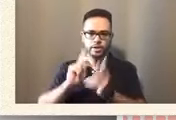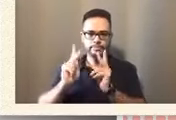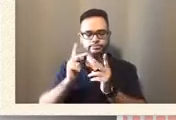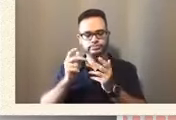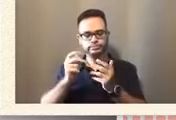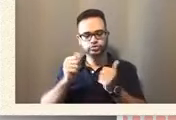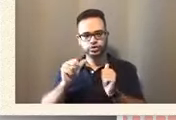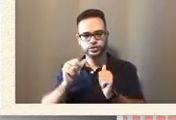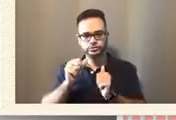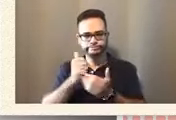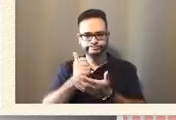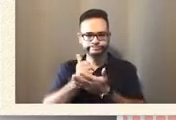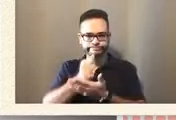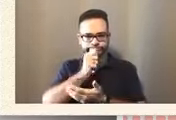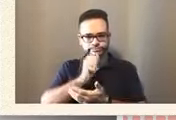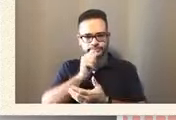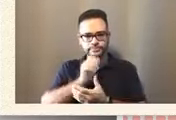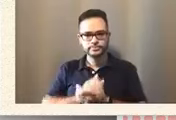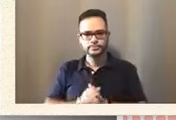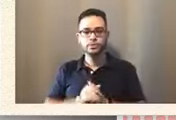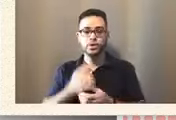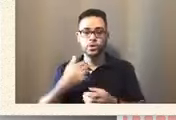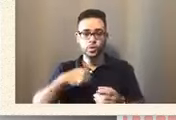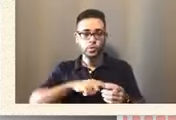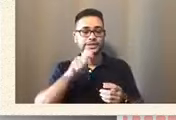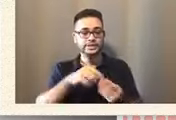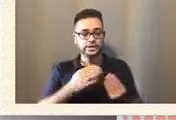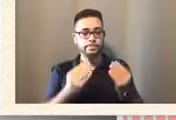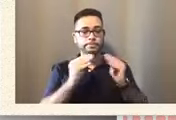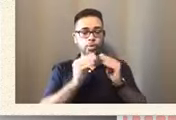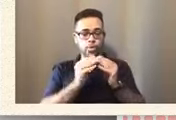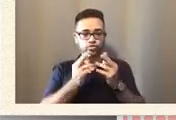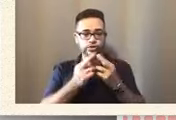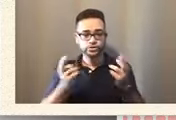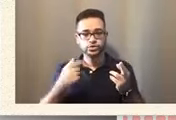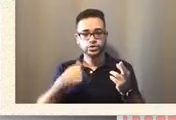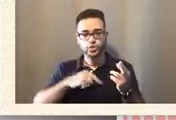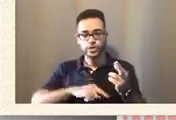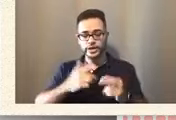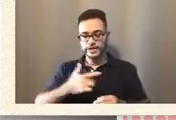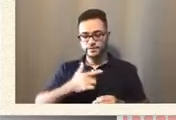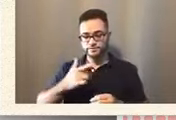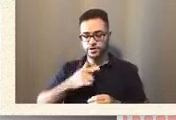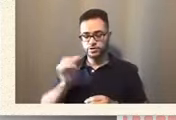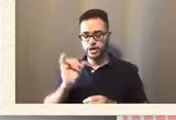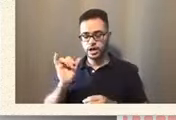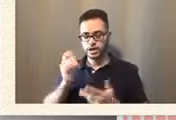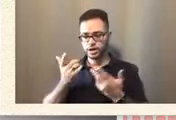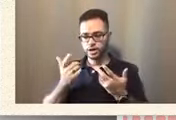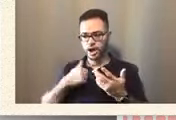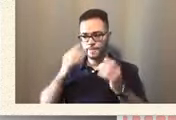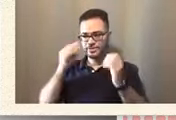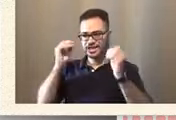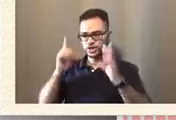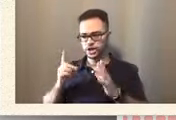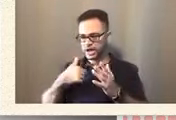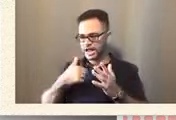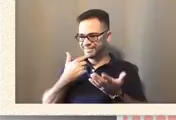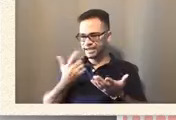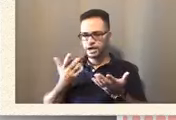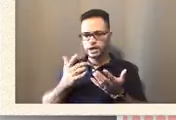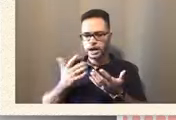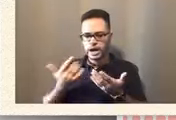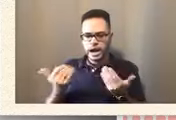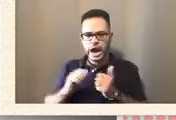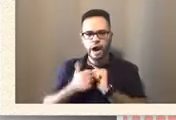resources. I feel like we kind of feel the parents as an educator. I'm just like, what more could I have done? What could I have seen?